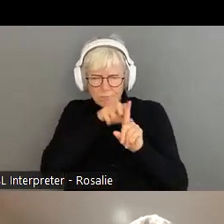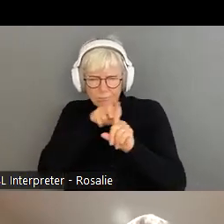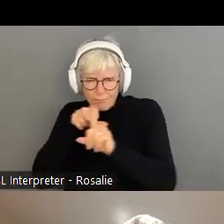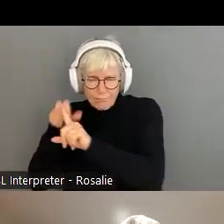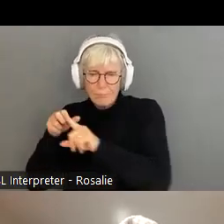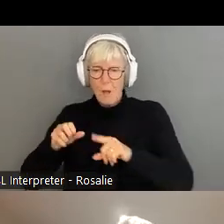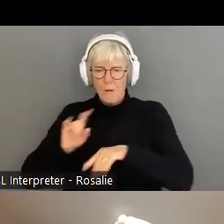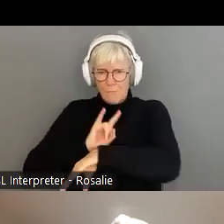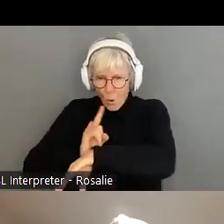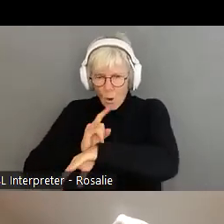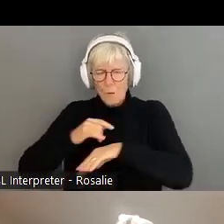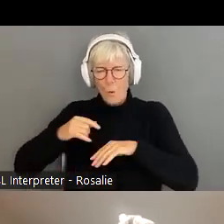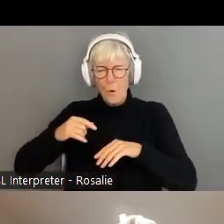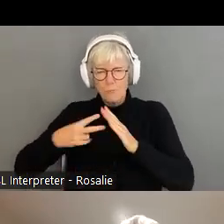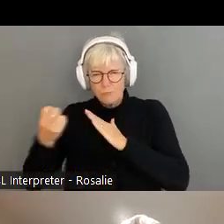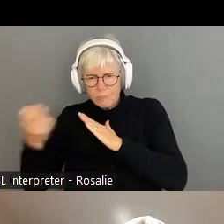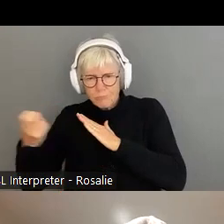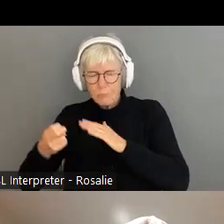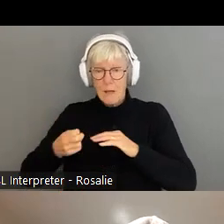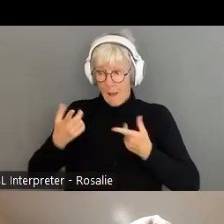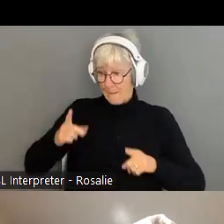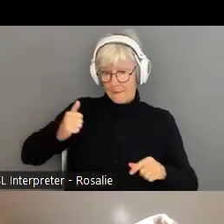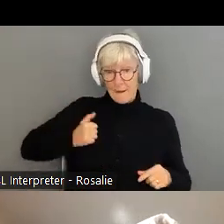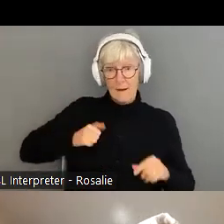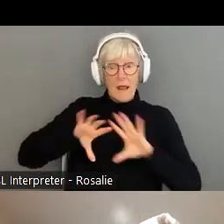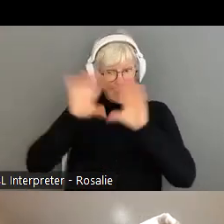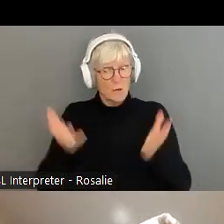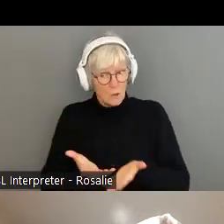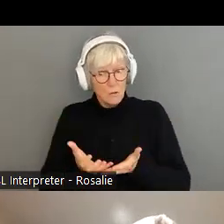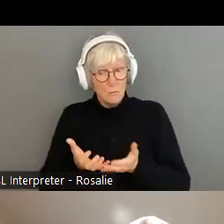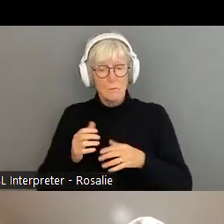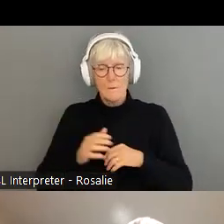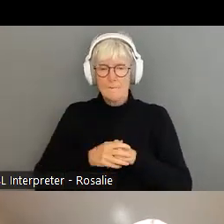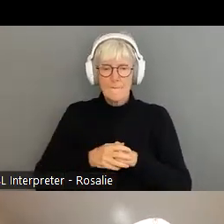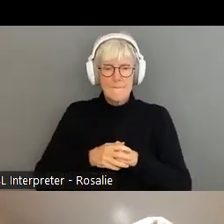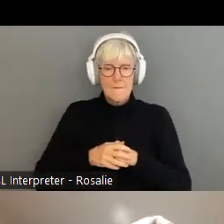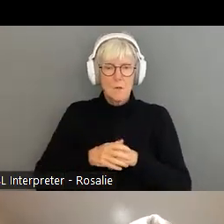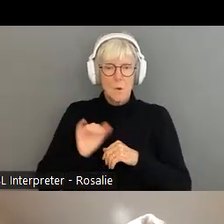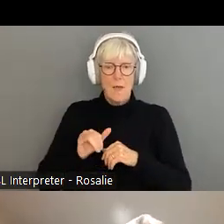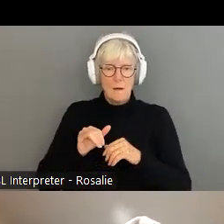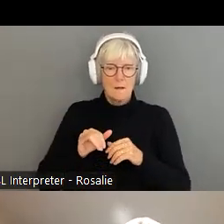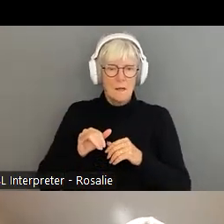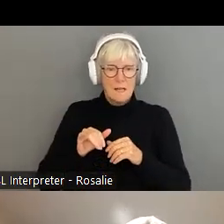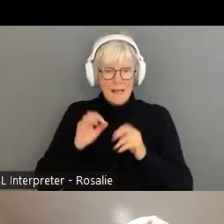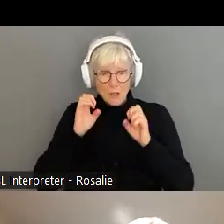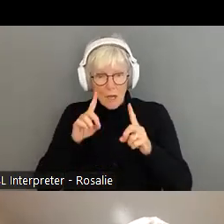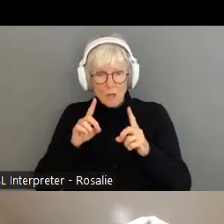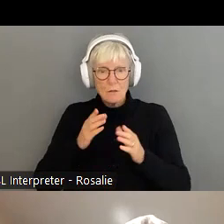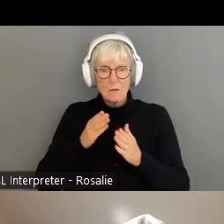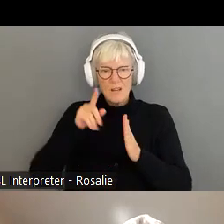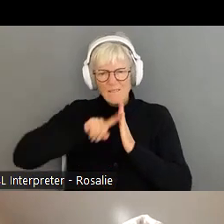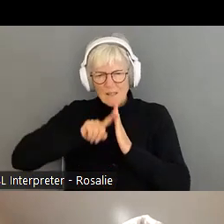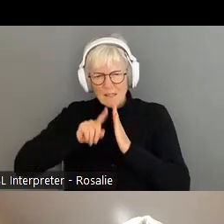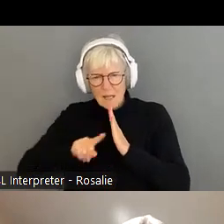operations within Canada and internationally. So, of course, education's in there, investigative packages,